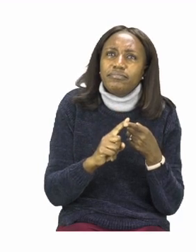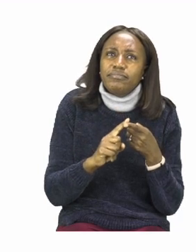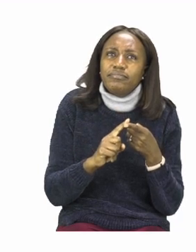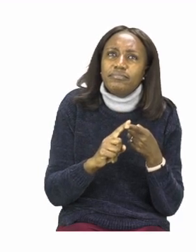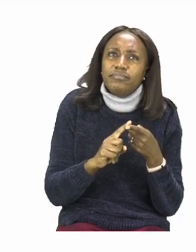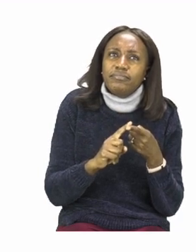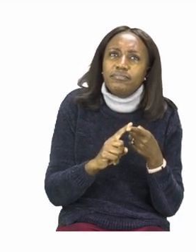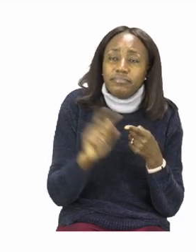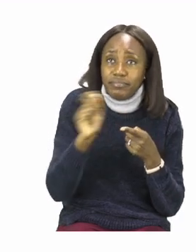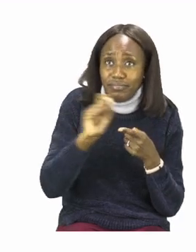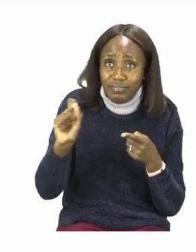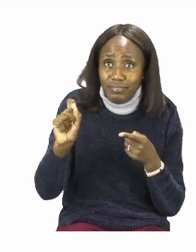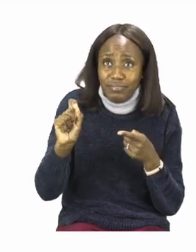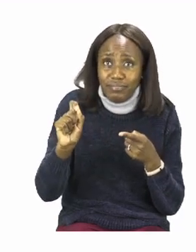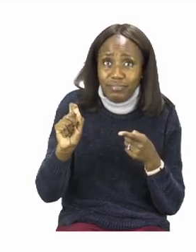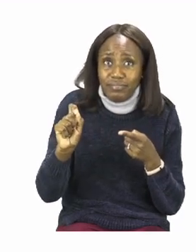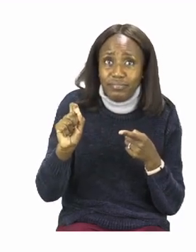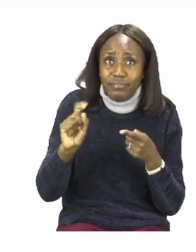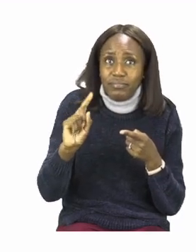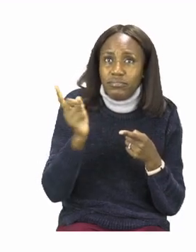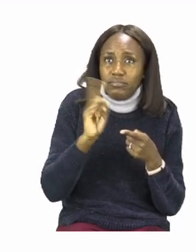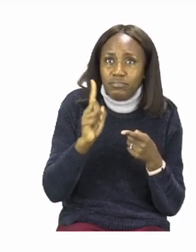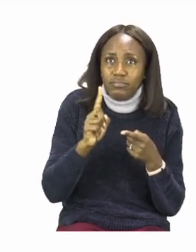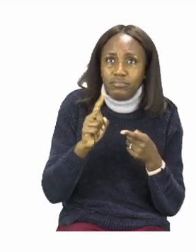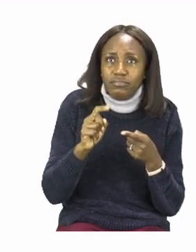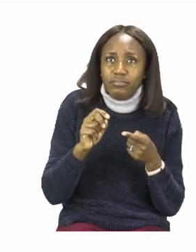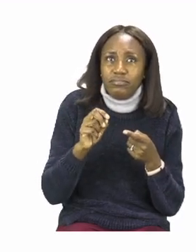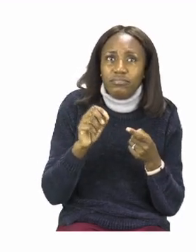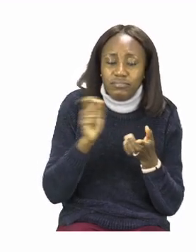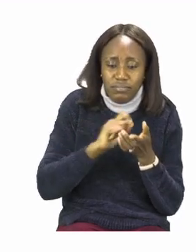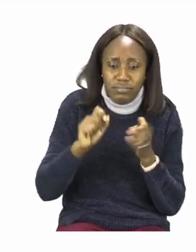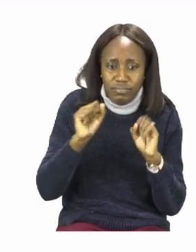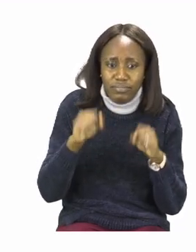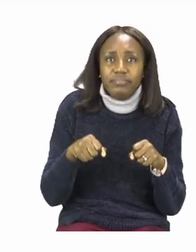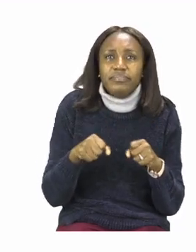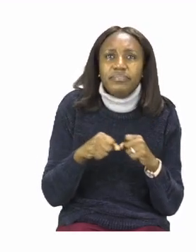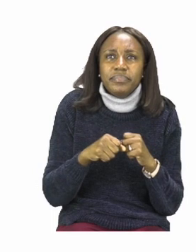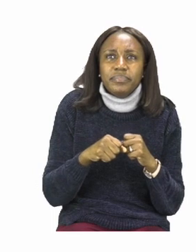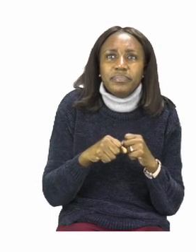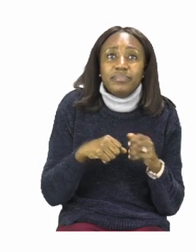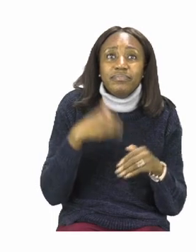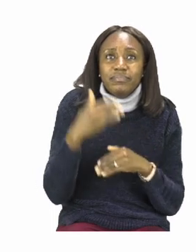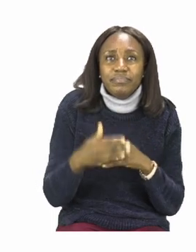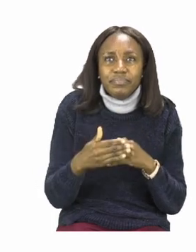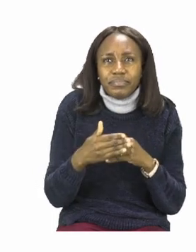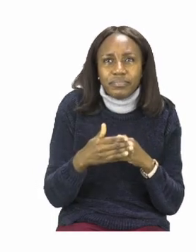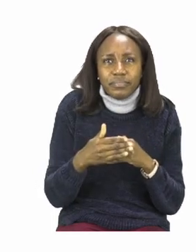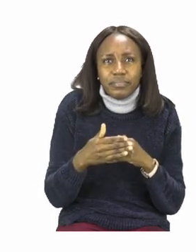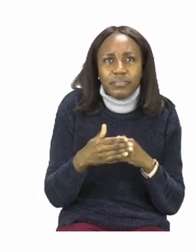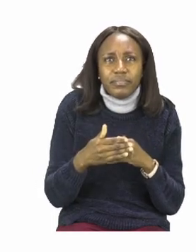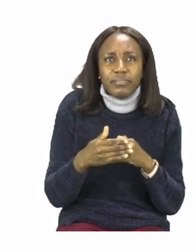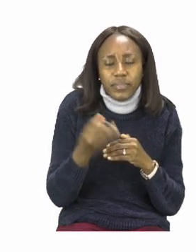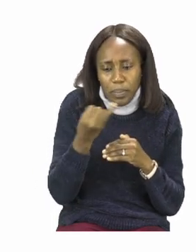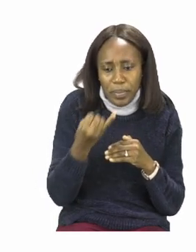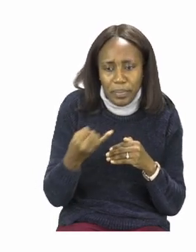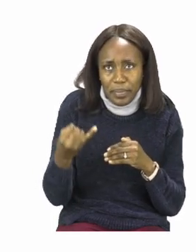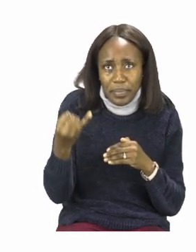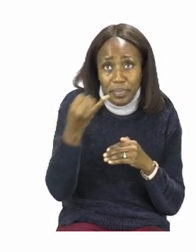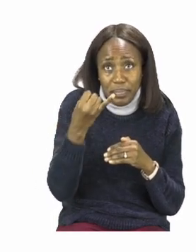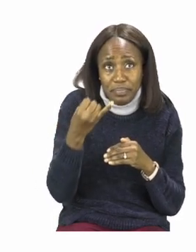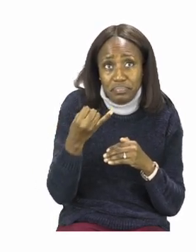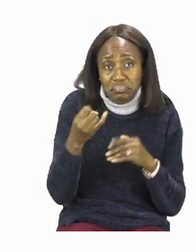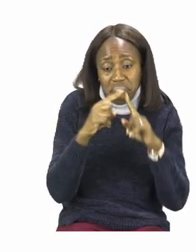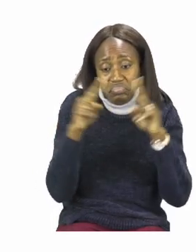is missing in terms of the information of each shape. And then after that we are going to draw the shape and